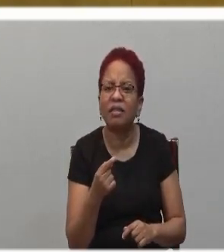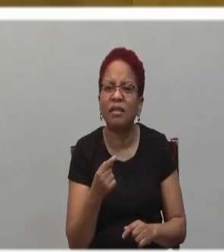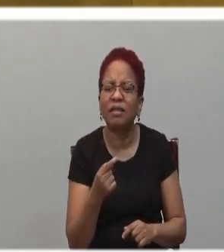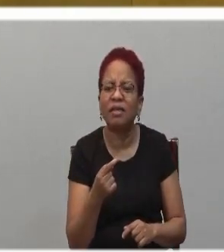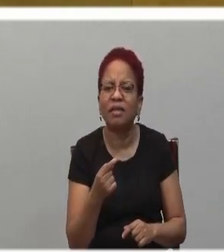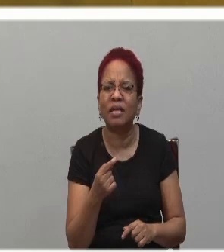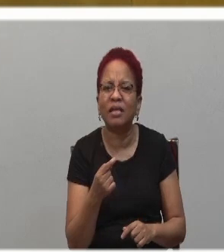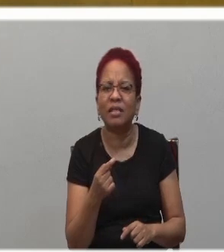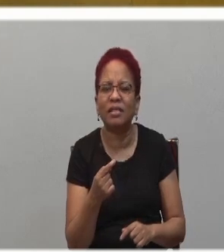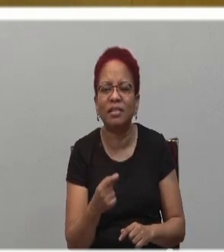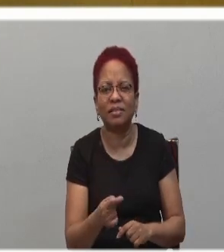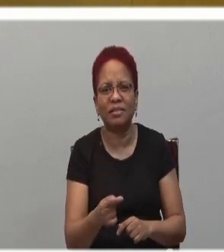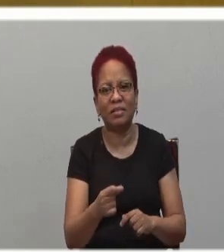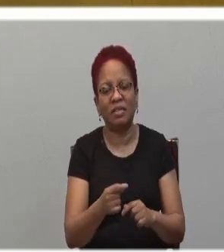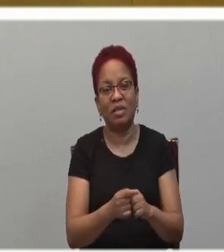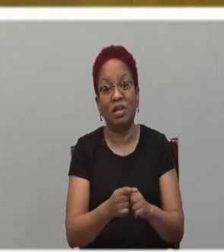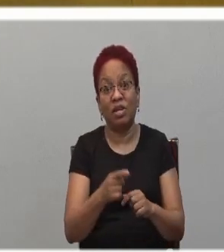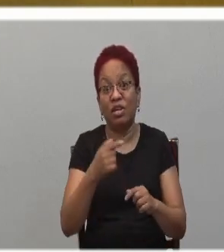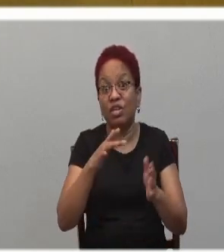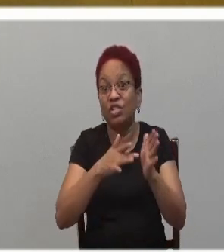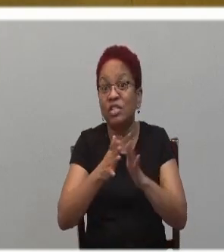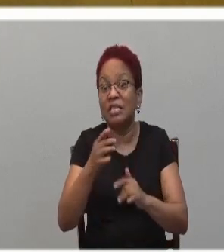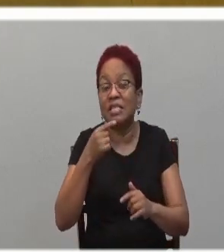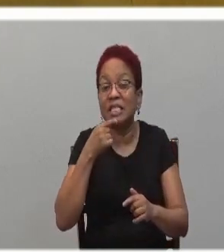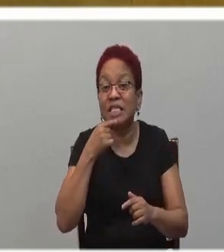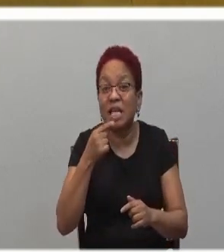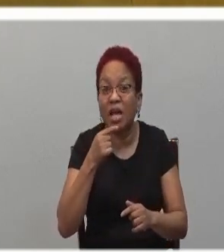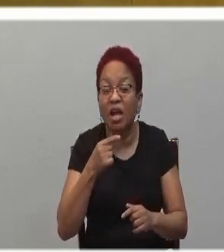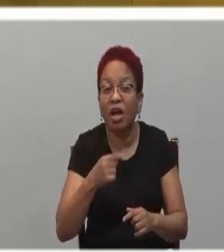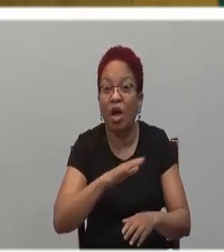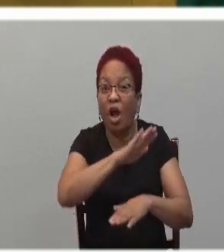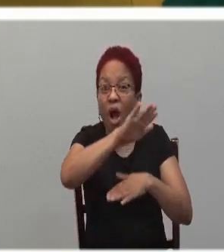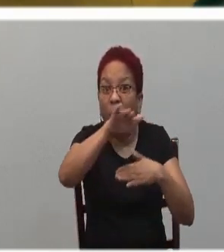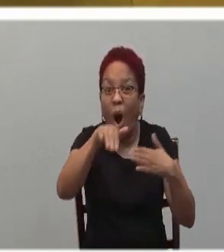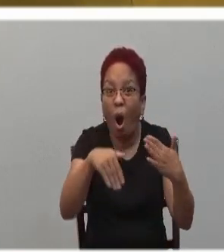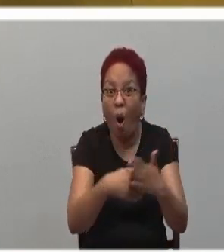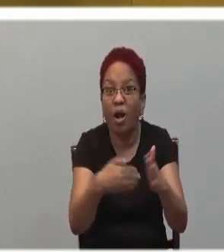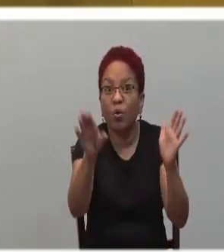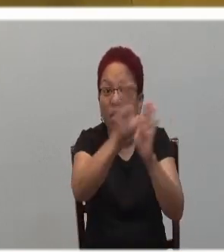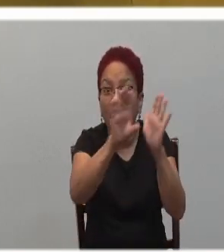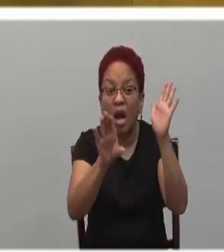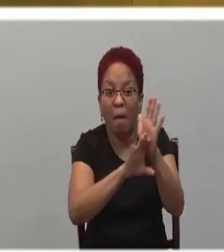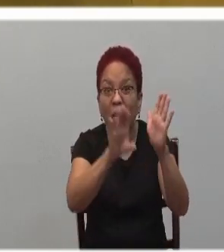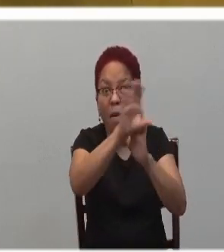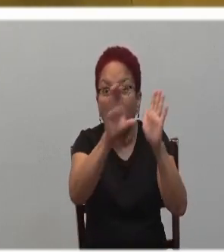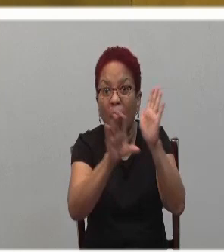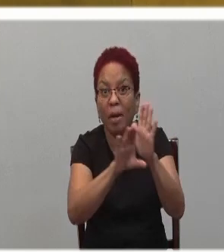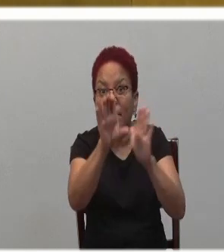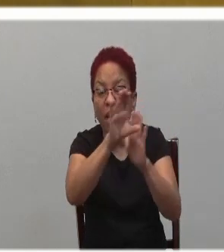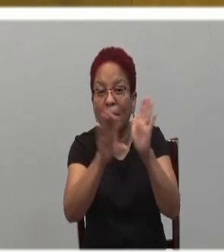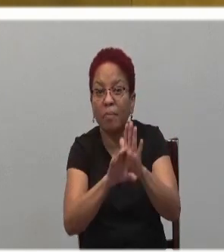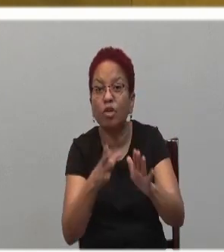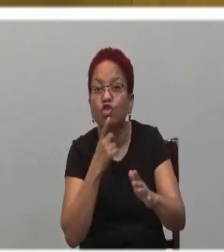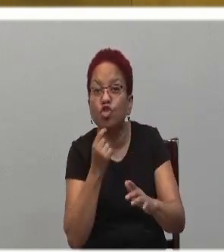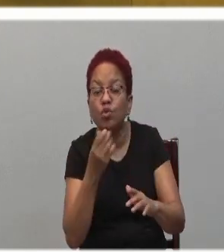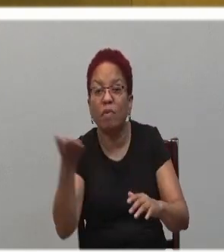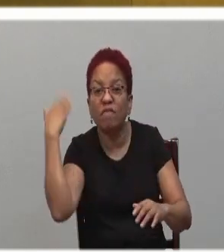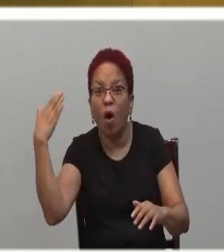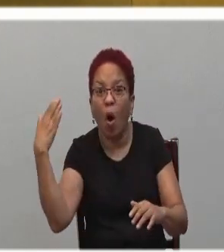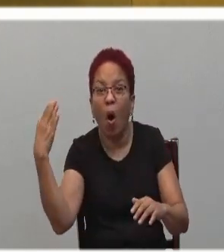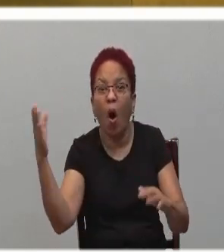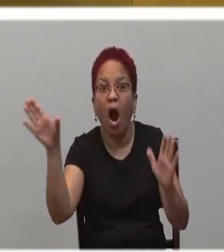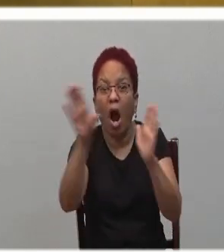commandments that the Jews had developed over the centuries. He reduces those